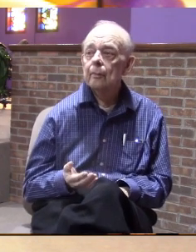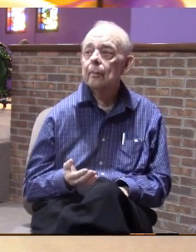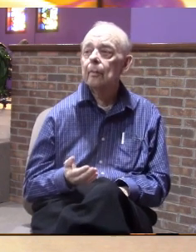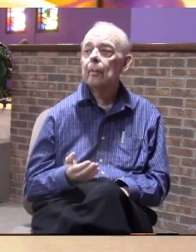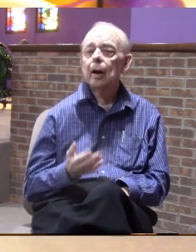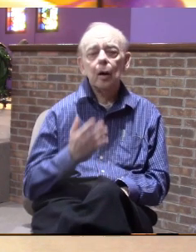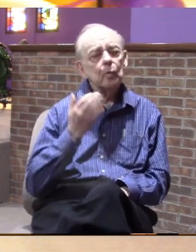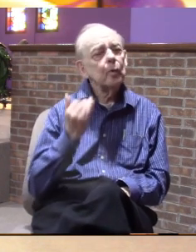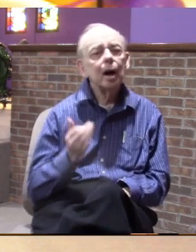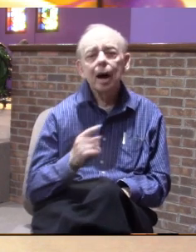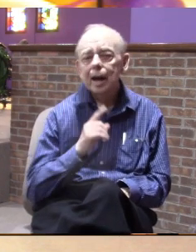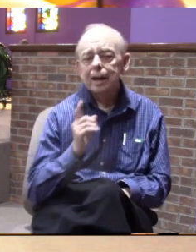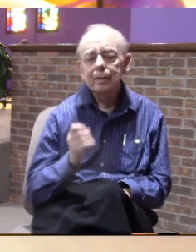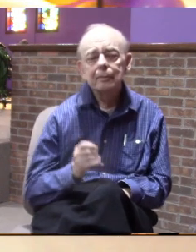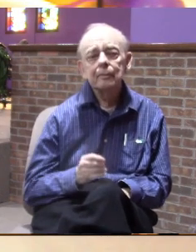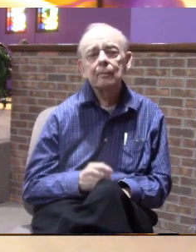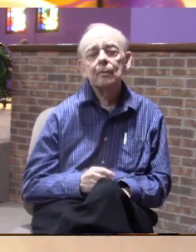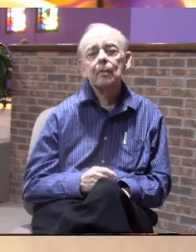why